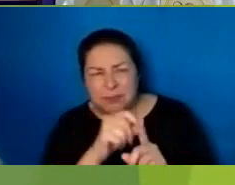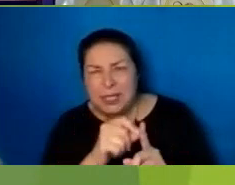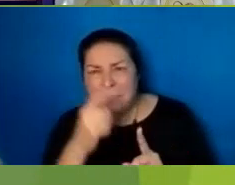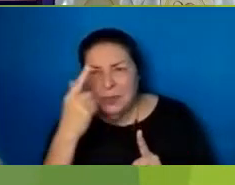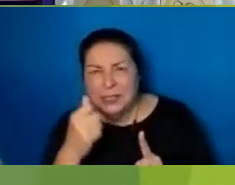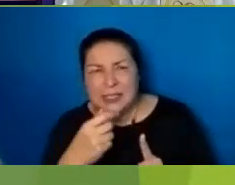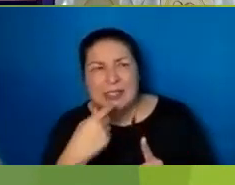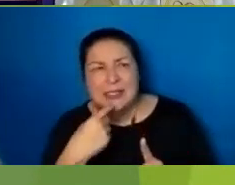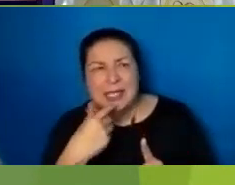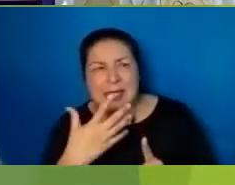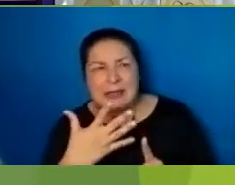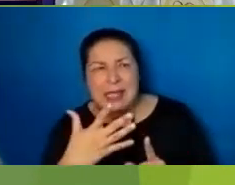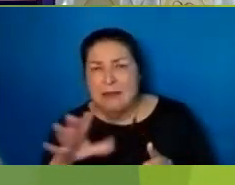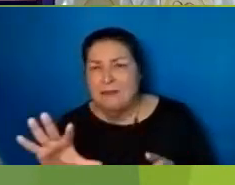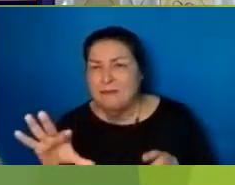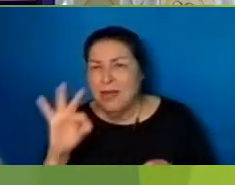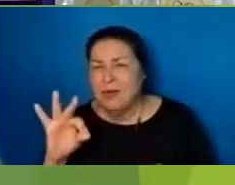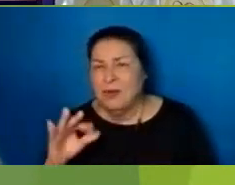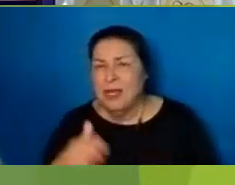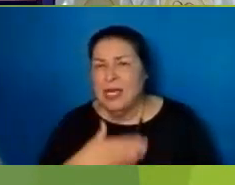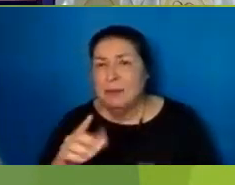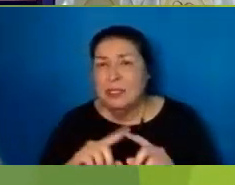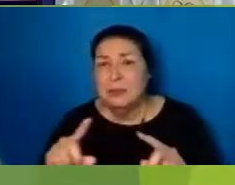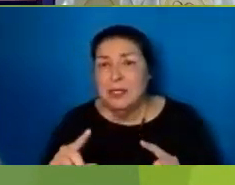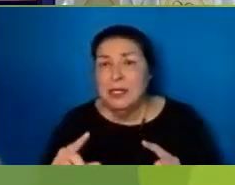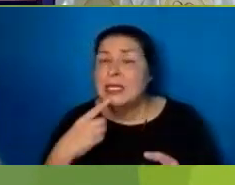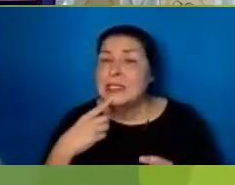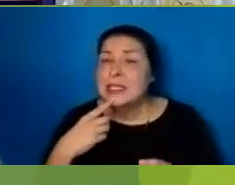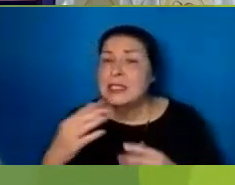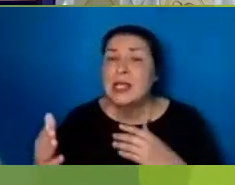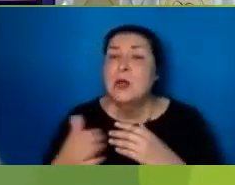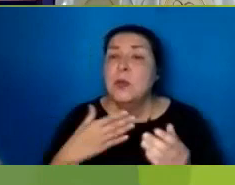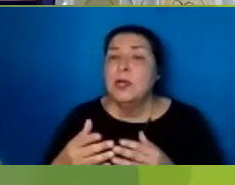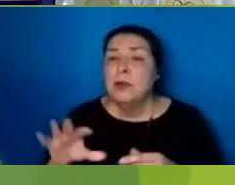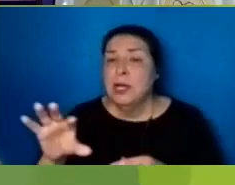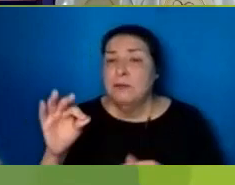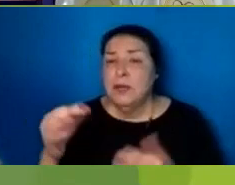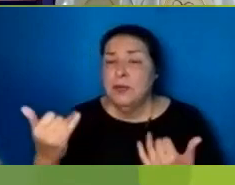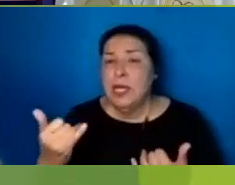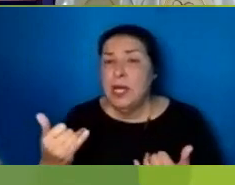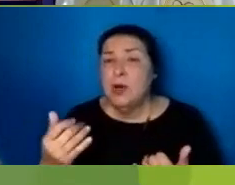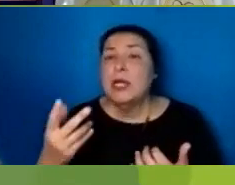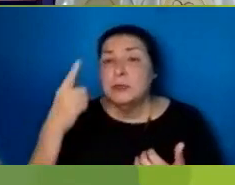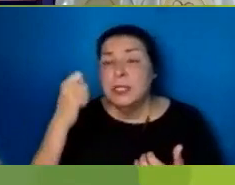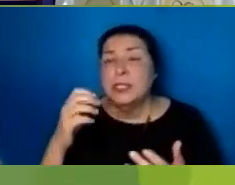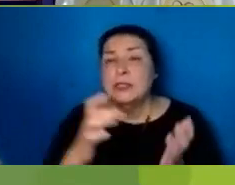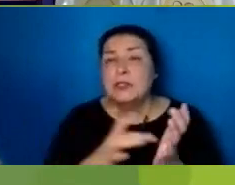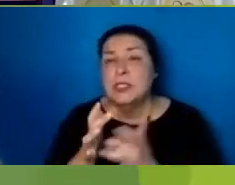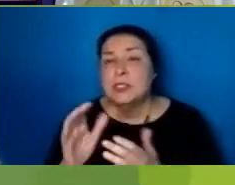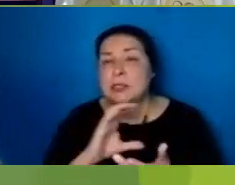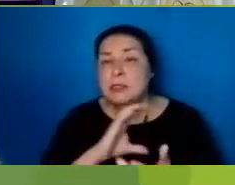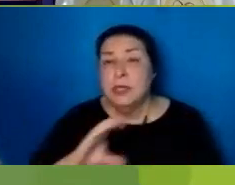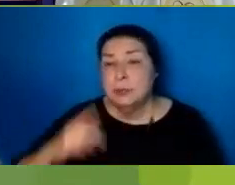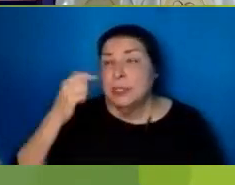Joy For Whatever I Face Now I Have Rest In Jesus Christ Who Has Redeemed Me For All Time